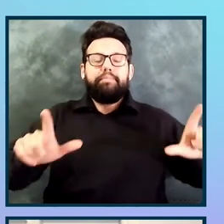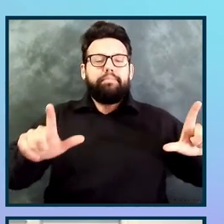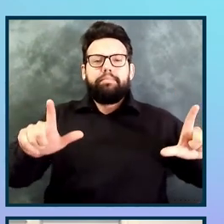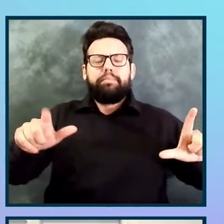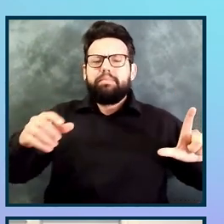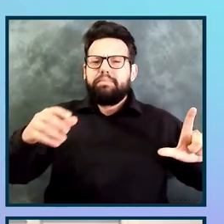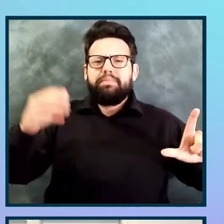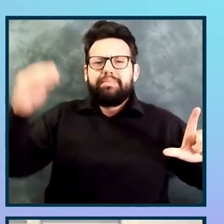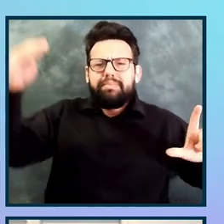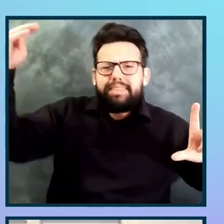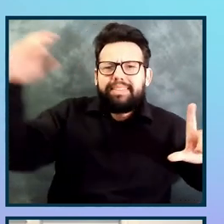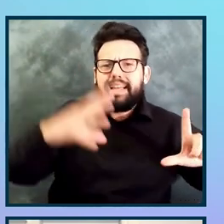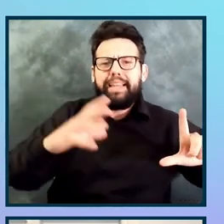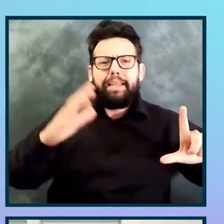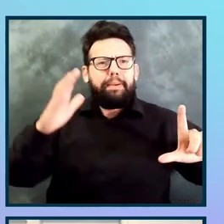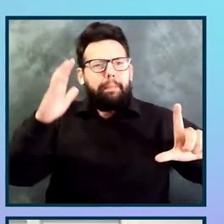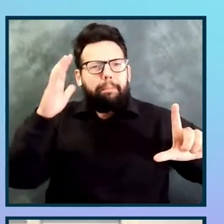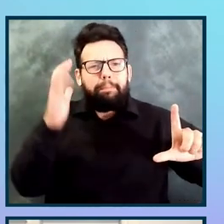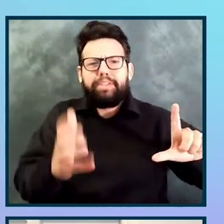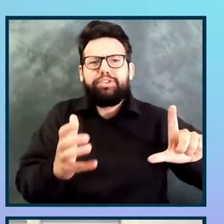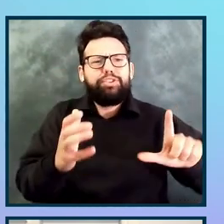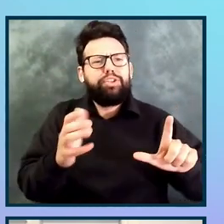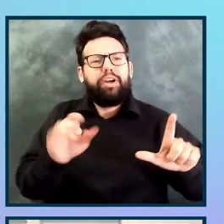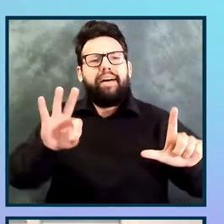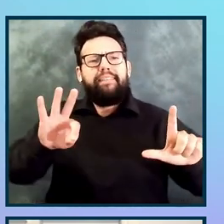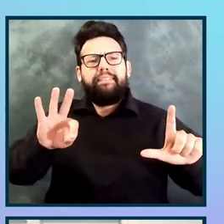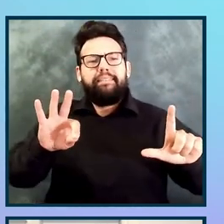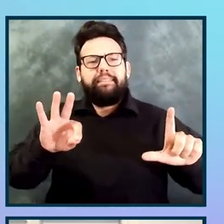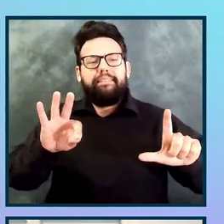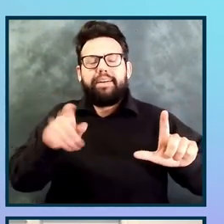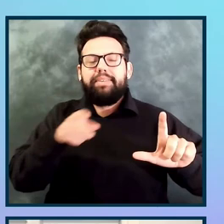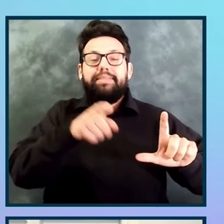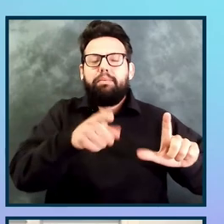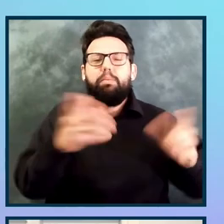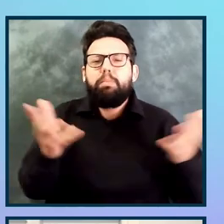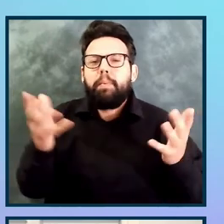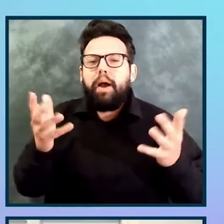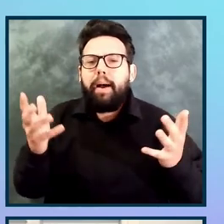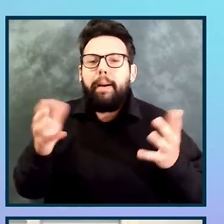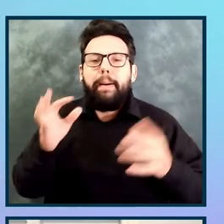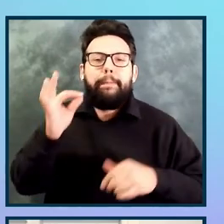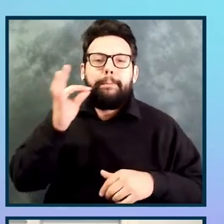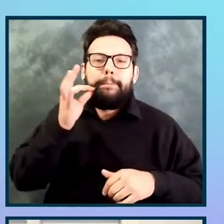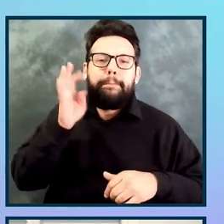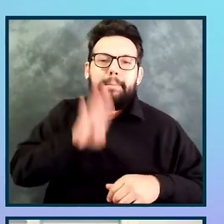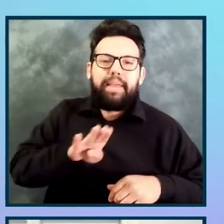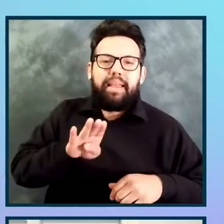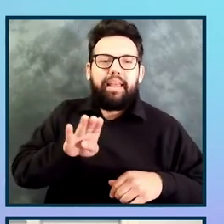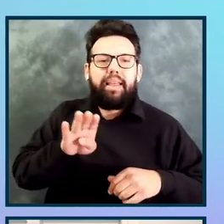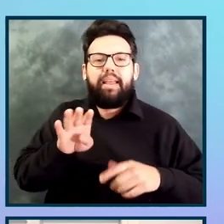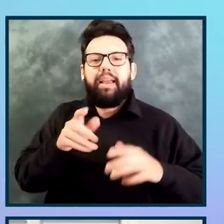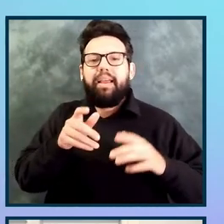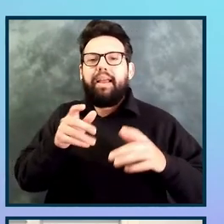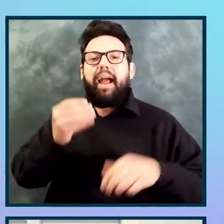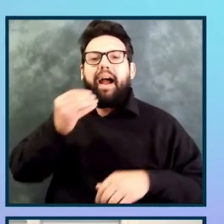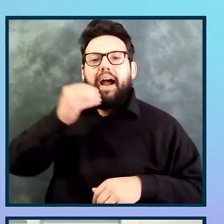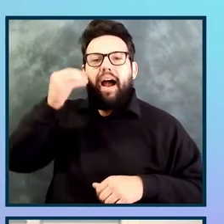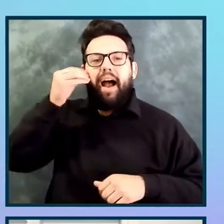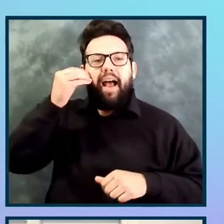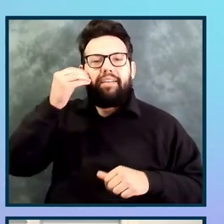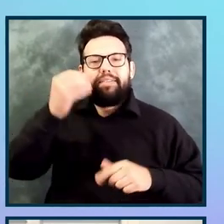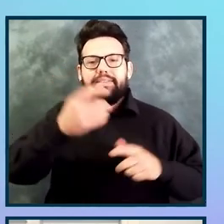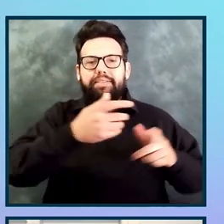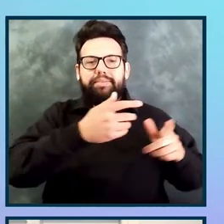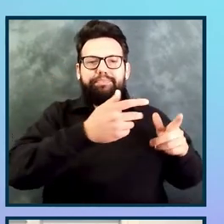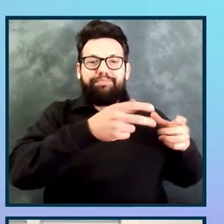picture of several different wooden beehives. And really, that's the thinking that